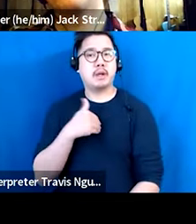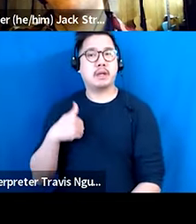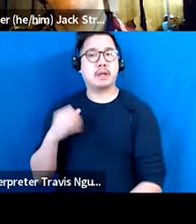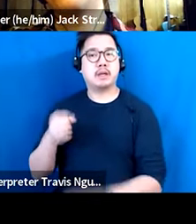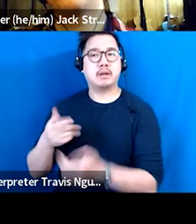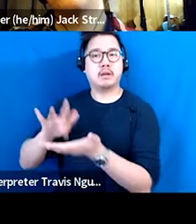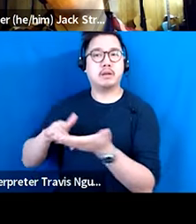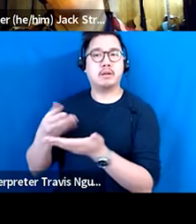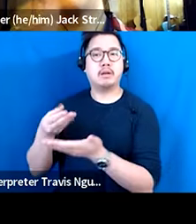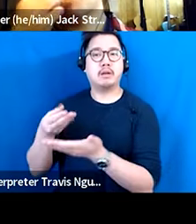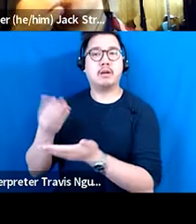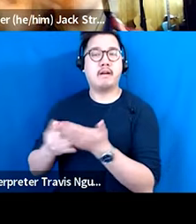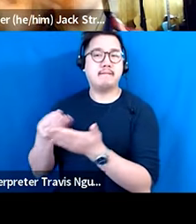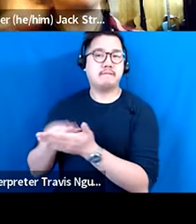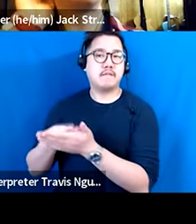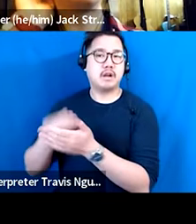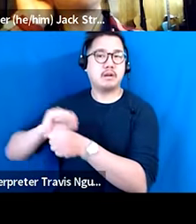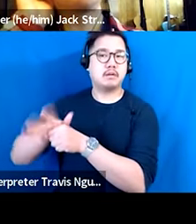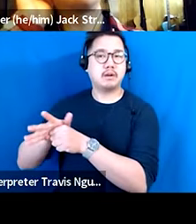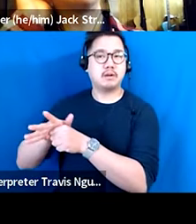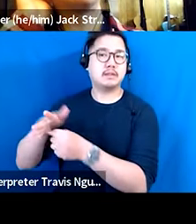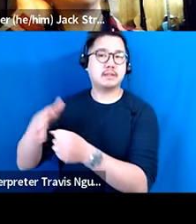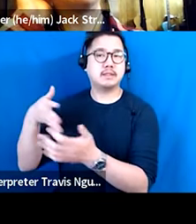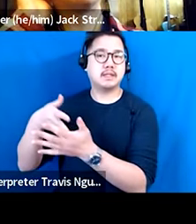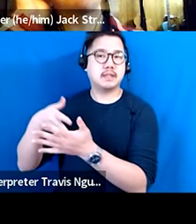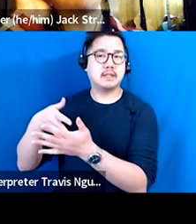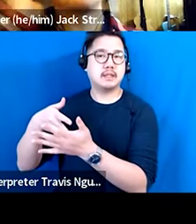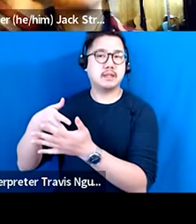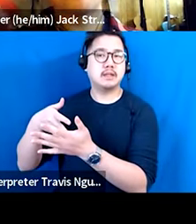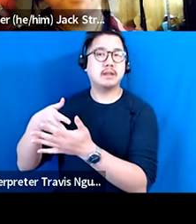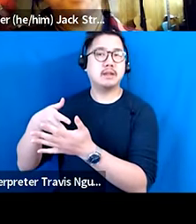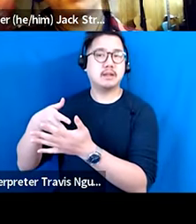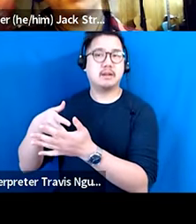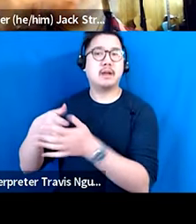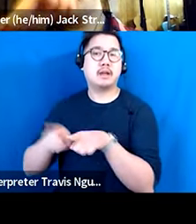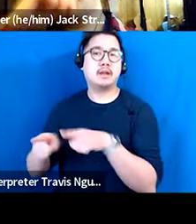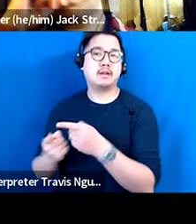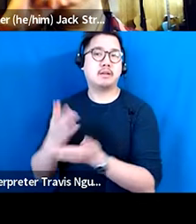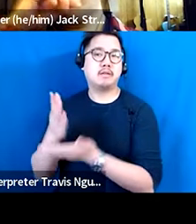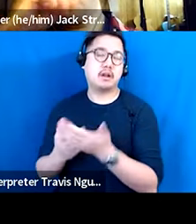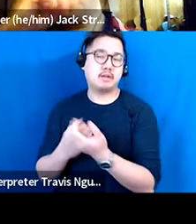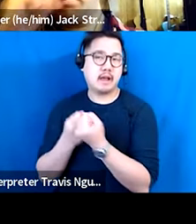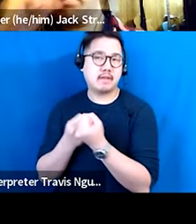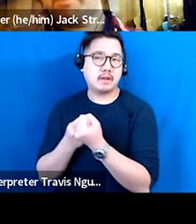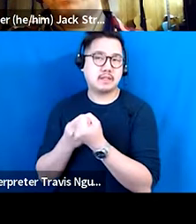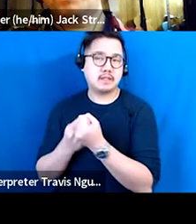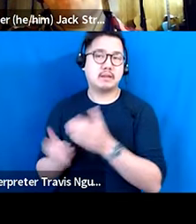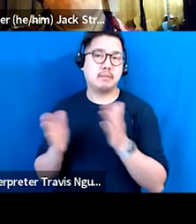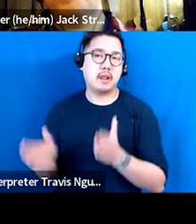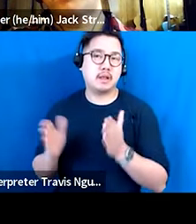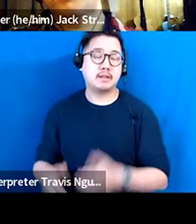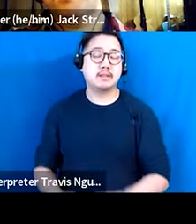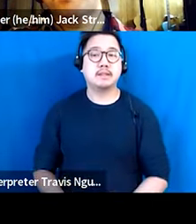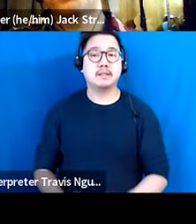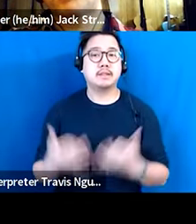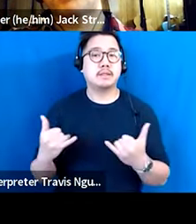ArtsFund's COVID Cultural Impact Study as a useful advocacy, planning, and fundraising tool. For today's program,